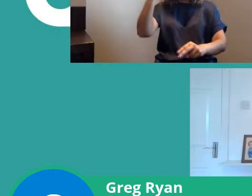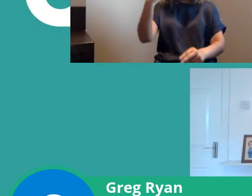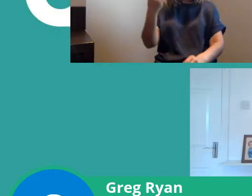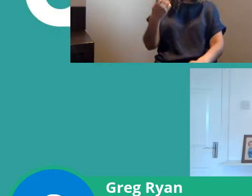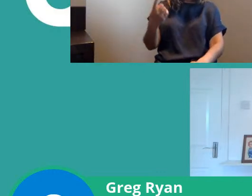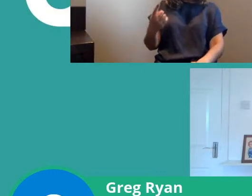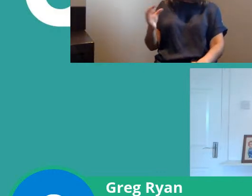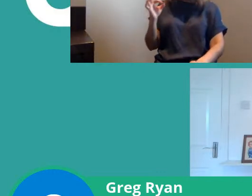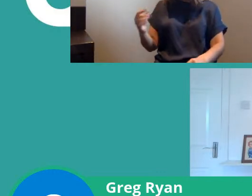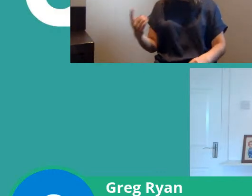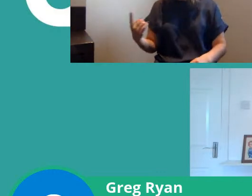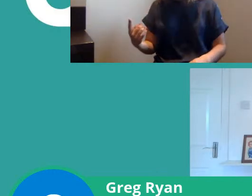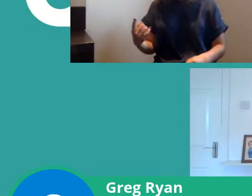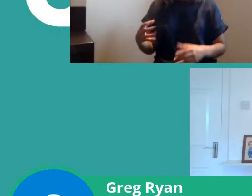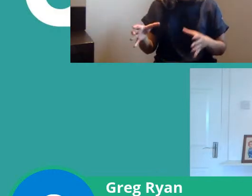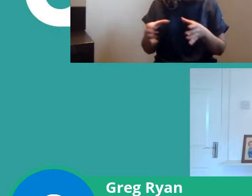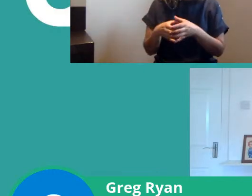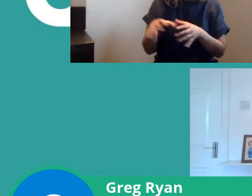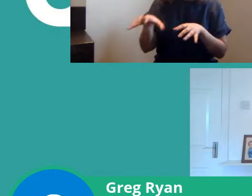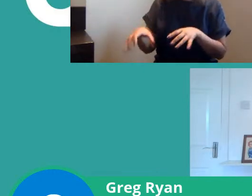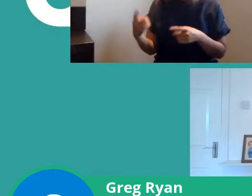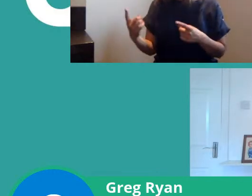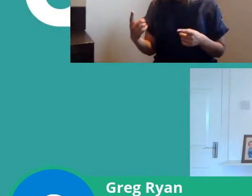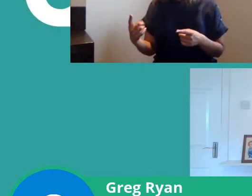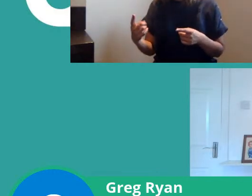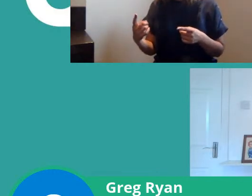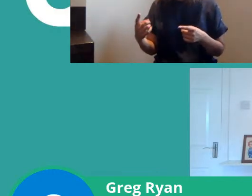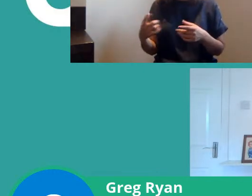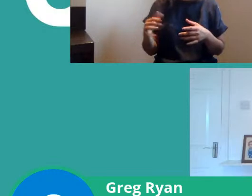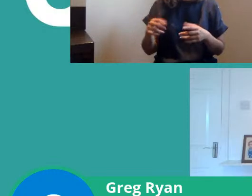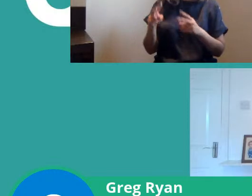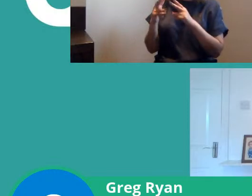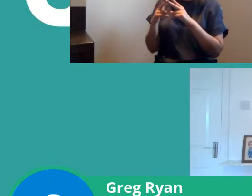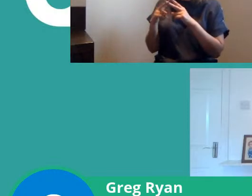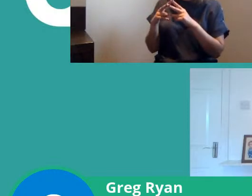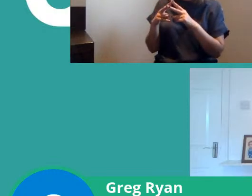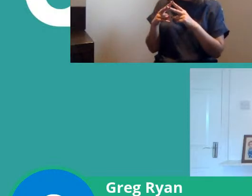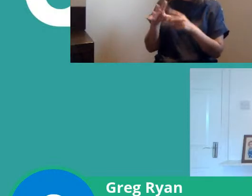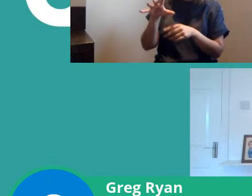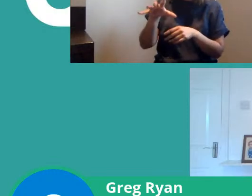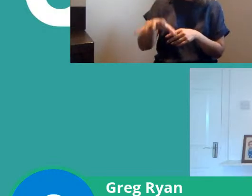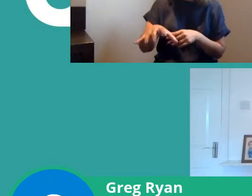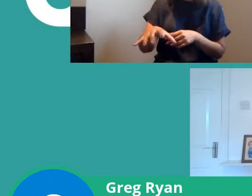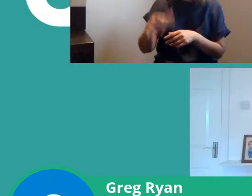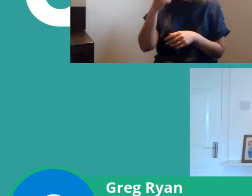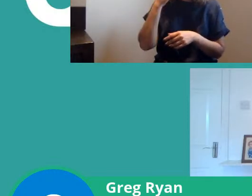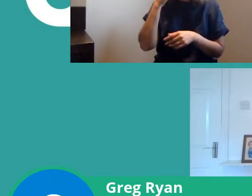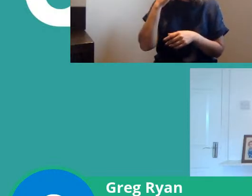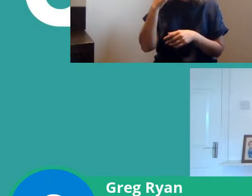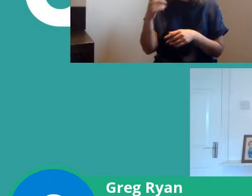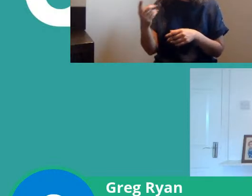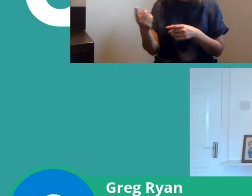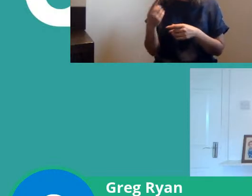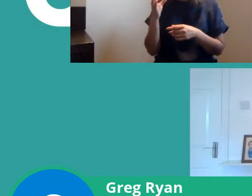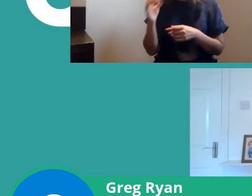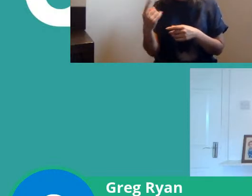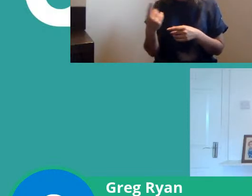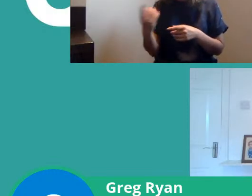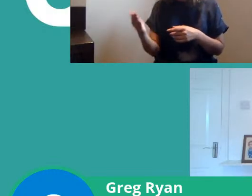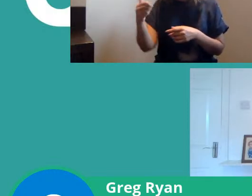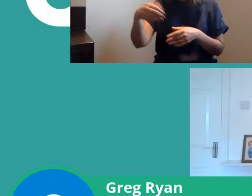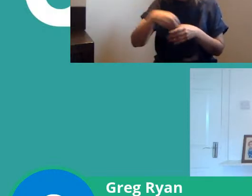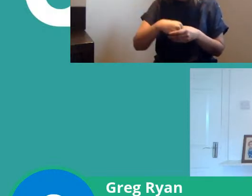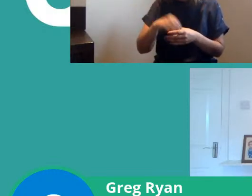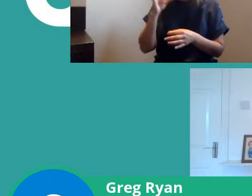branch they might well be sending a group so it's worth getting in touch with your branch and seeing if they're sending anyone but